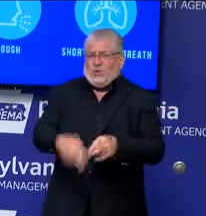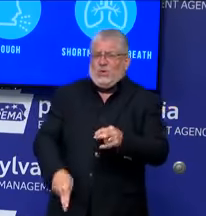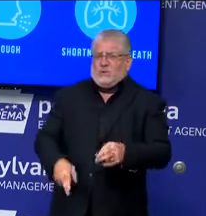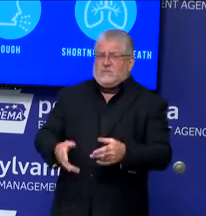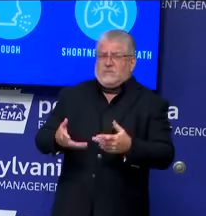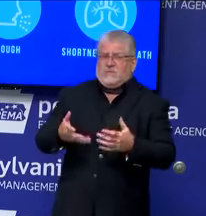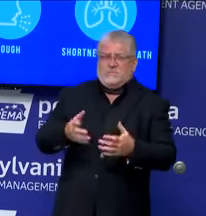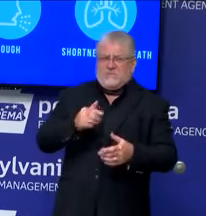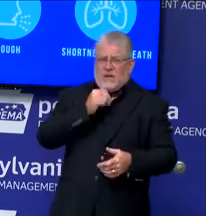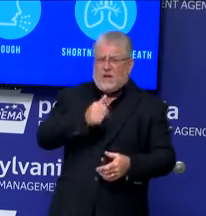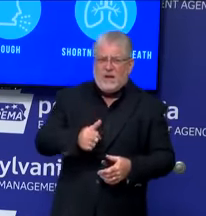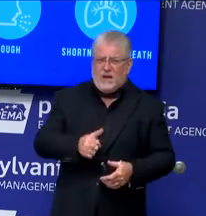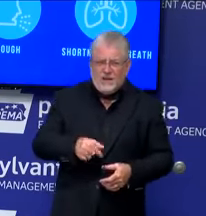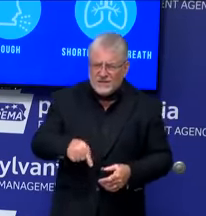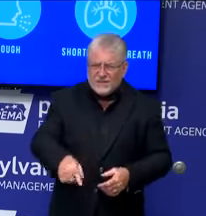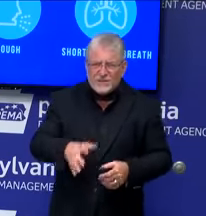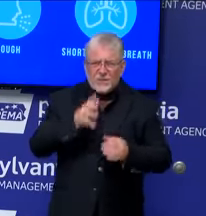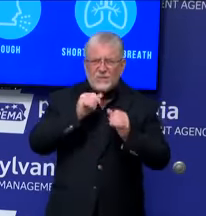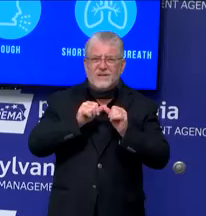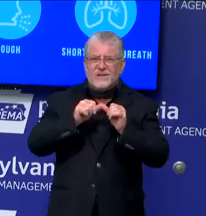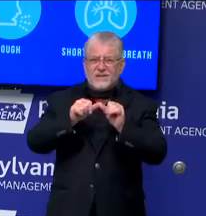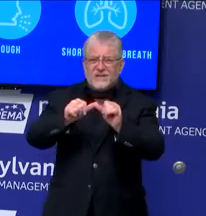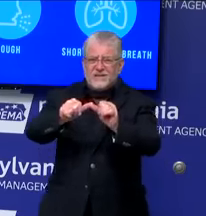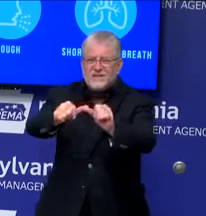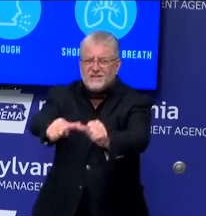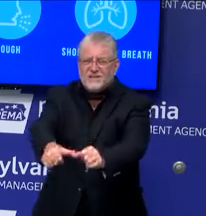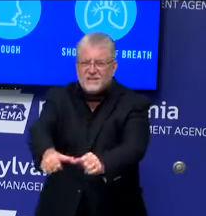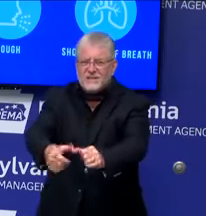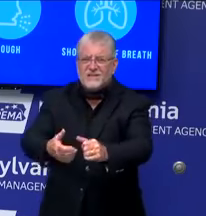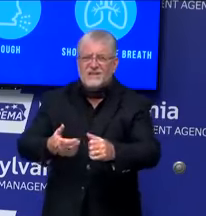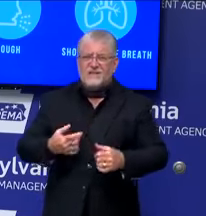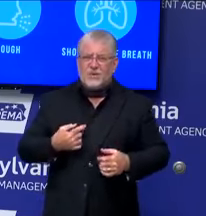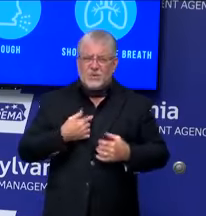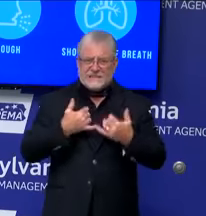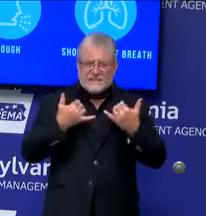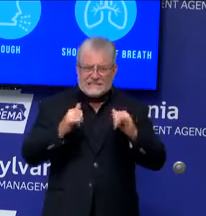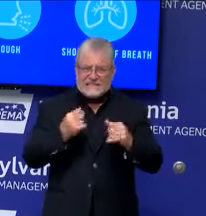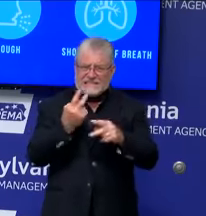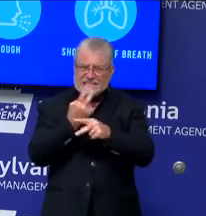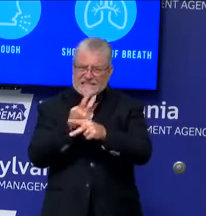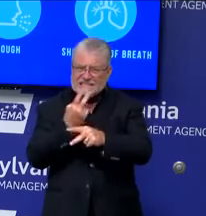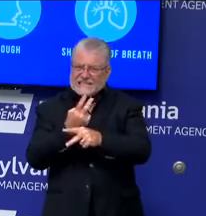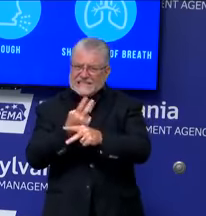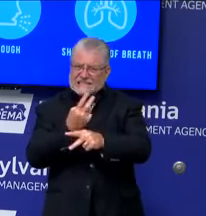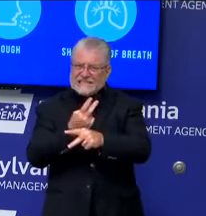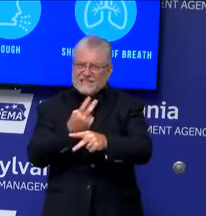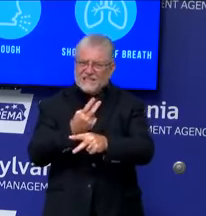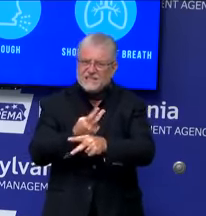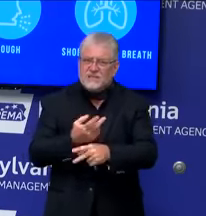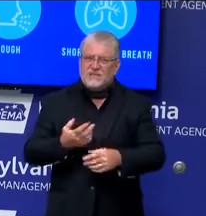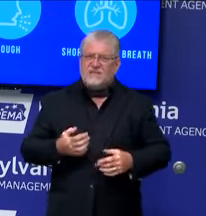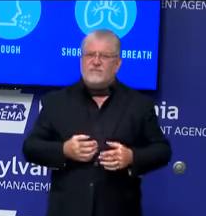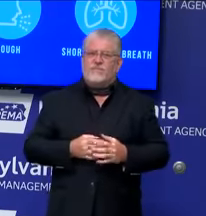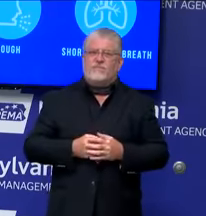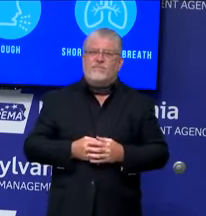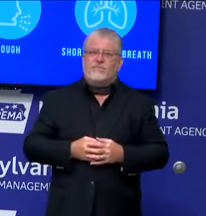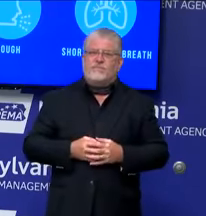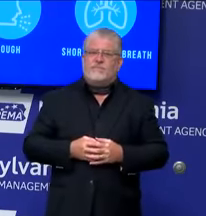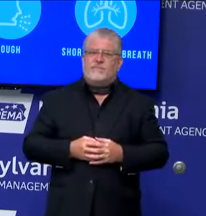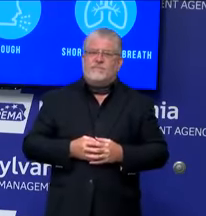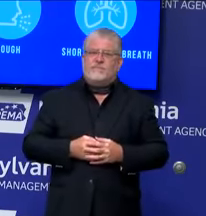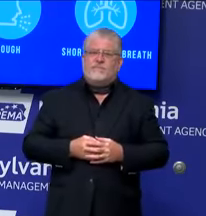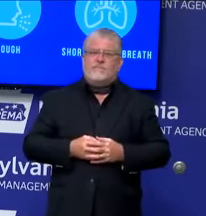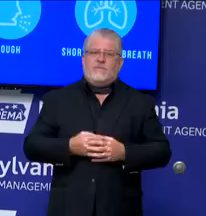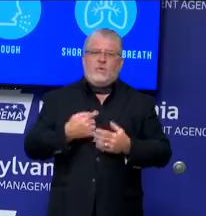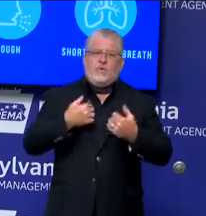And so we are actively working on what are the protocols will be, the individualized protocols for facilities to nursing homes to retest.